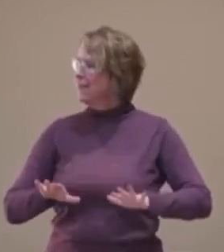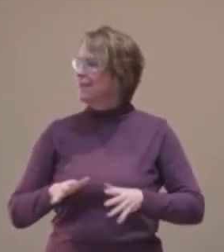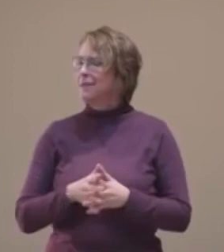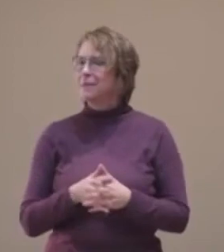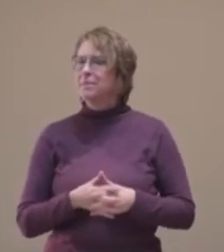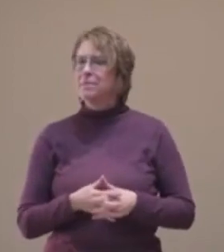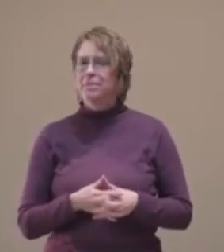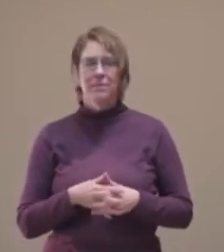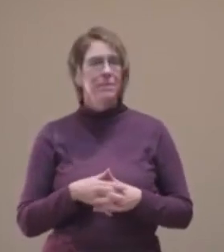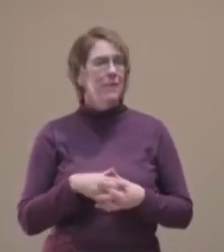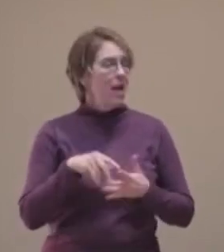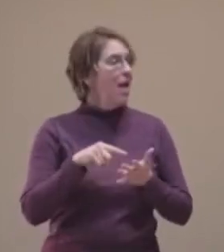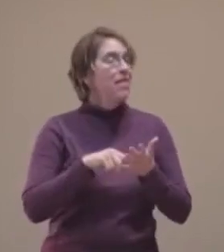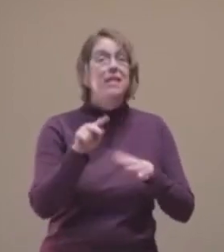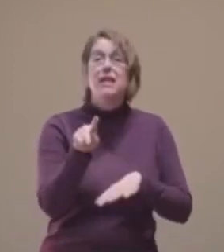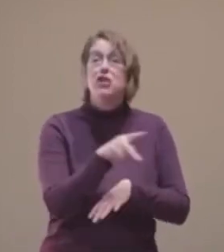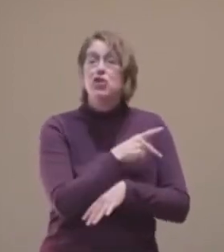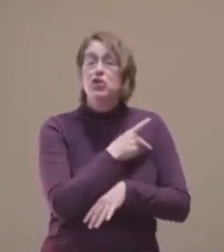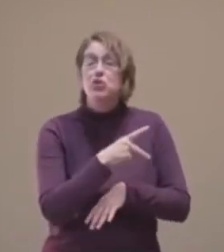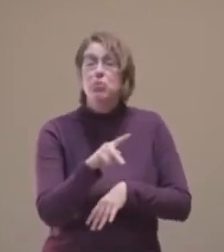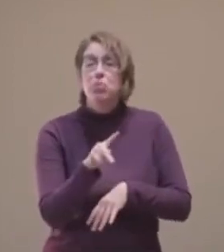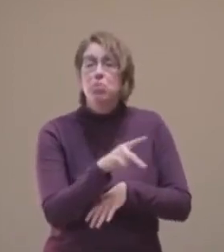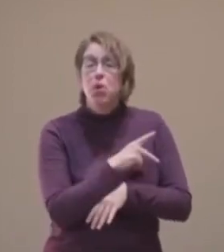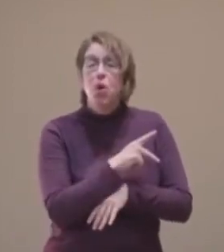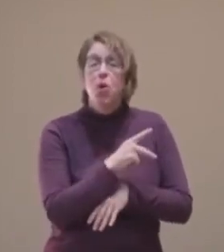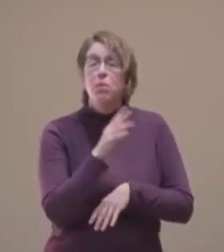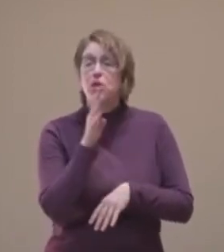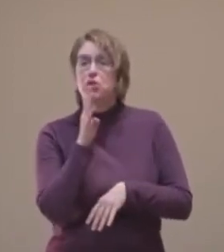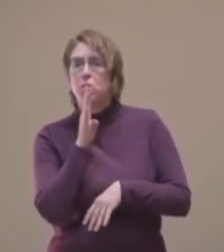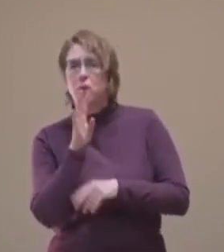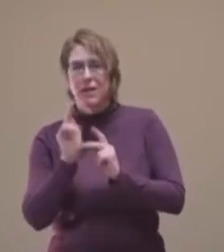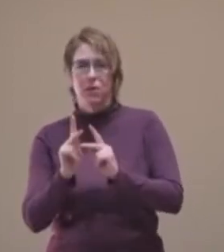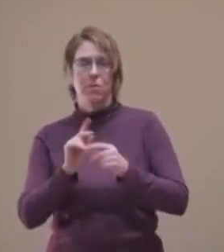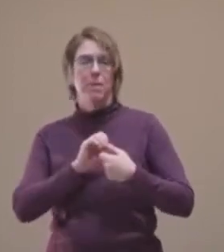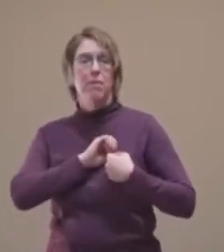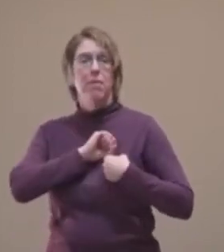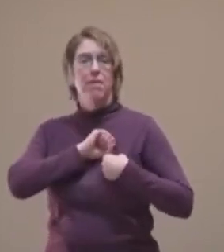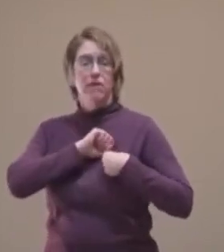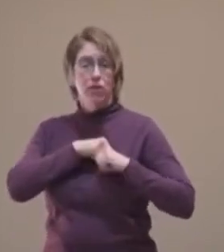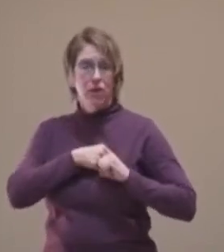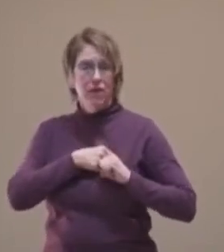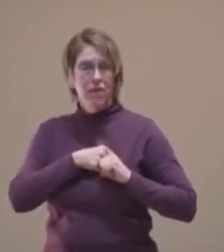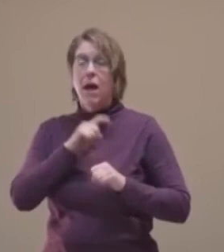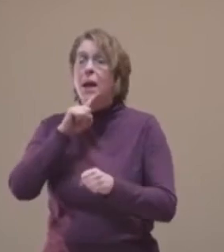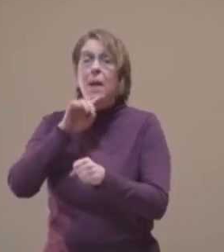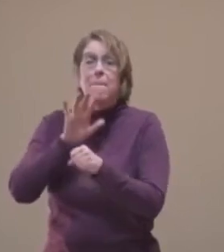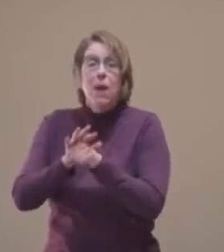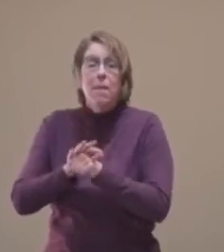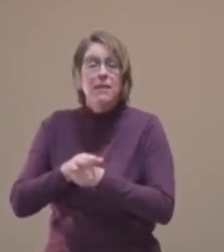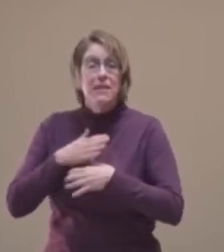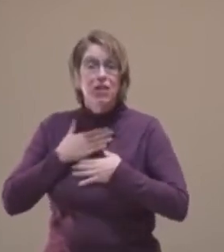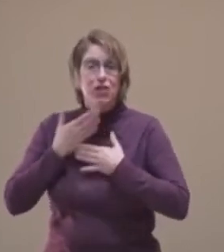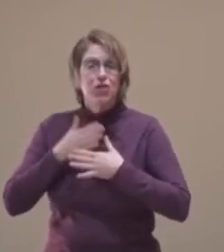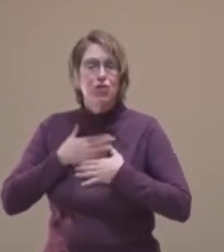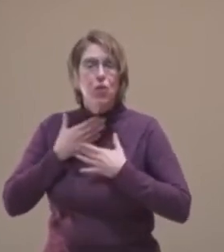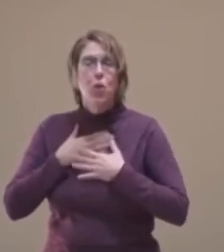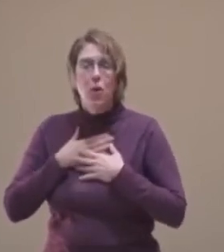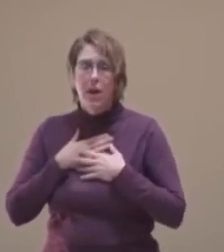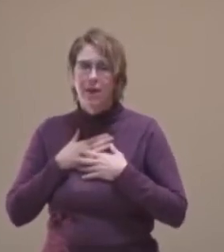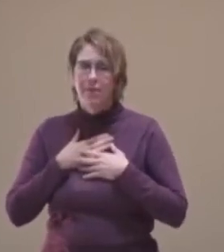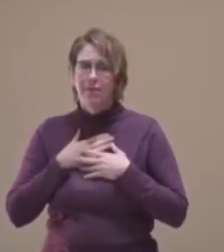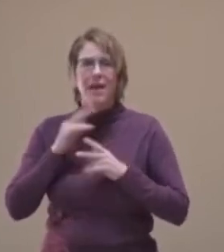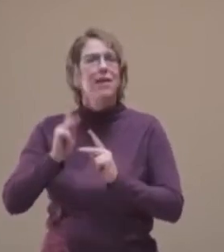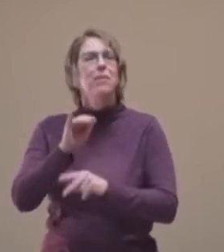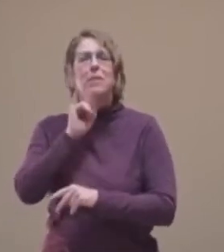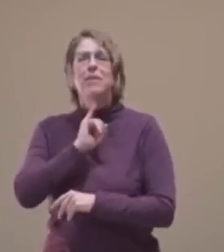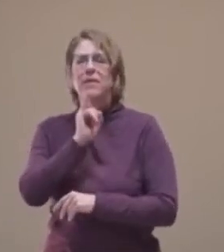This poem, spoken to a people in grief, promising them joy, is God calling the people of Israel home.